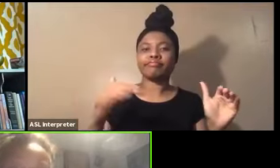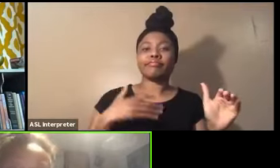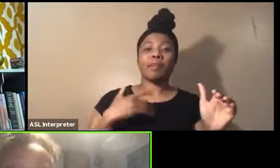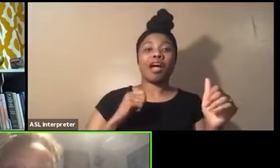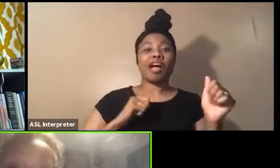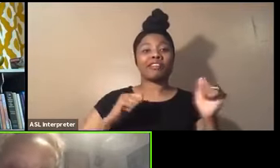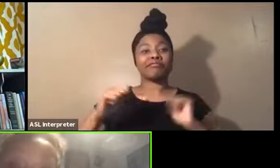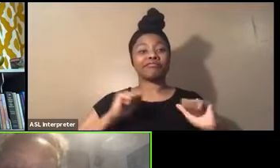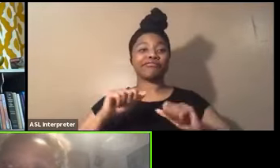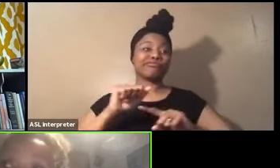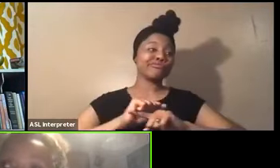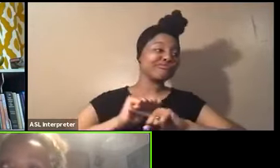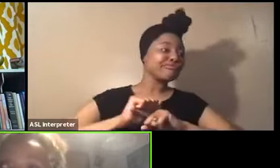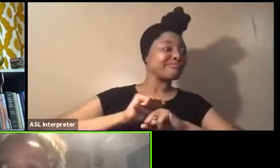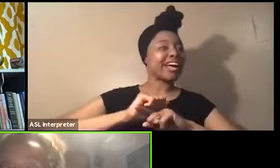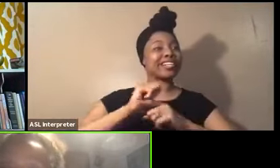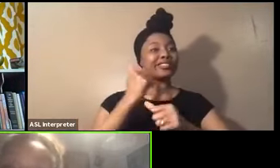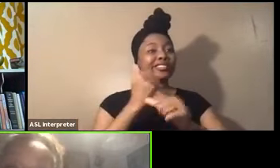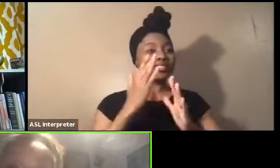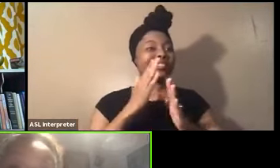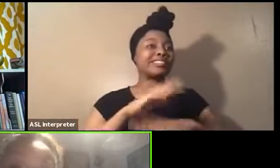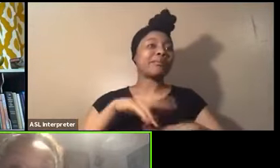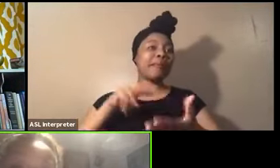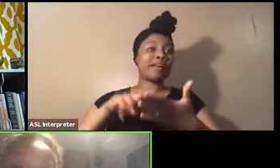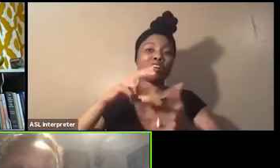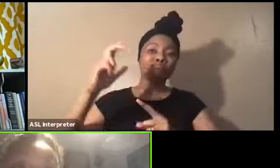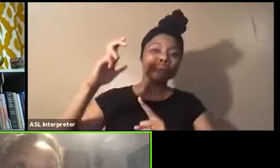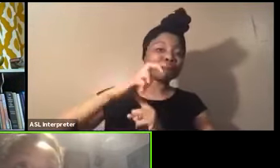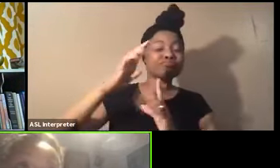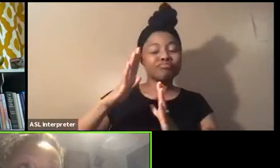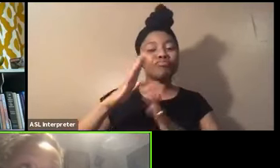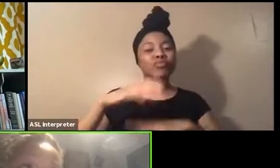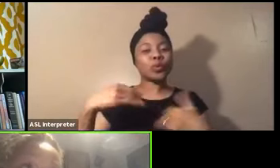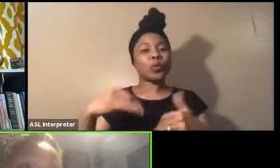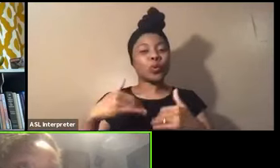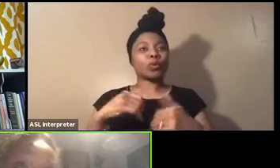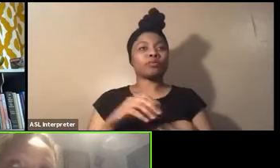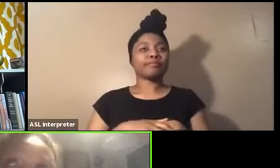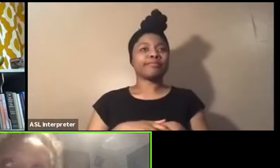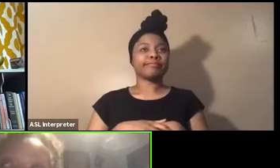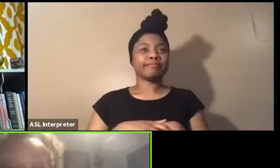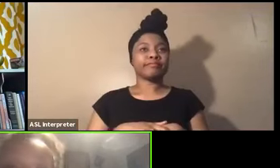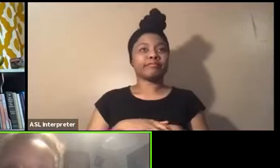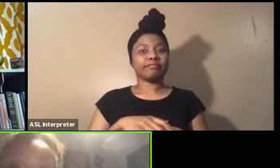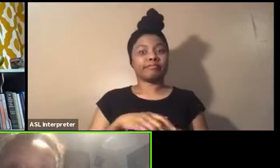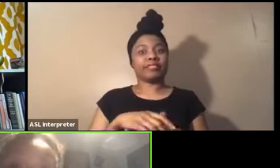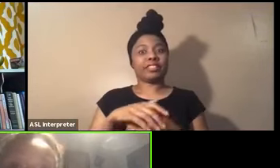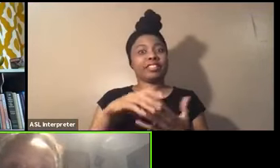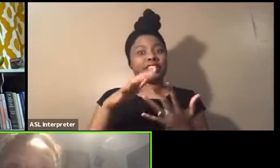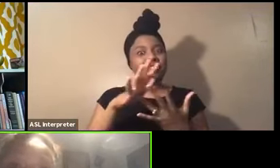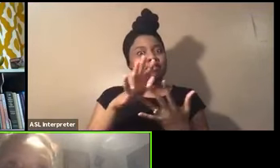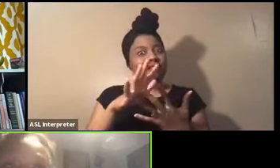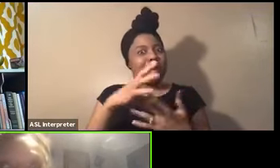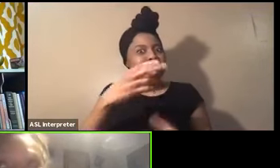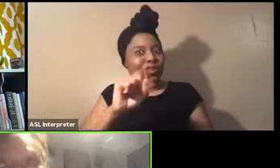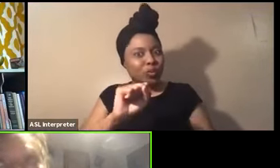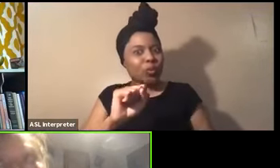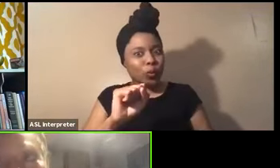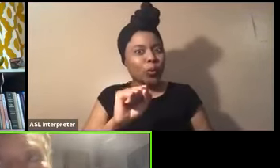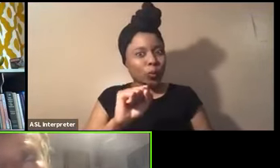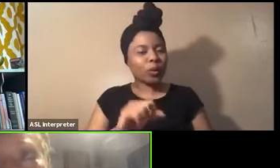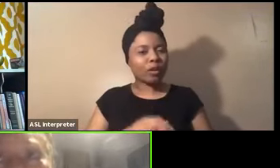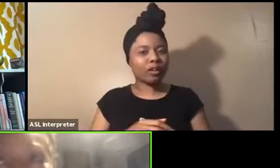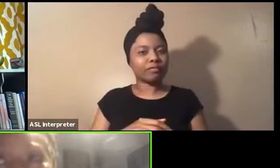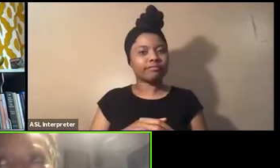assistant, my dance captain, and she's, um, uh, a freshman, uh, in high school. And she, um, she